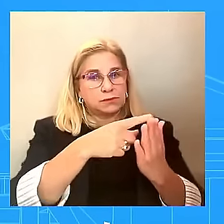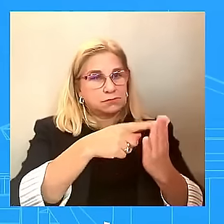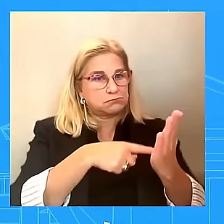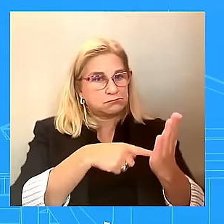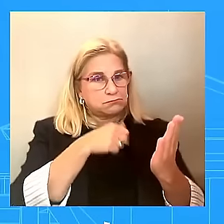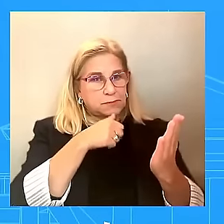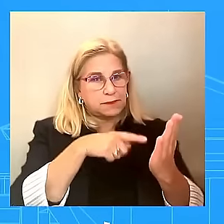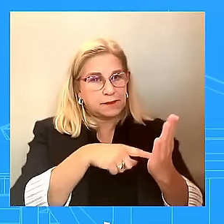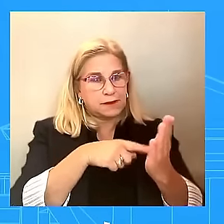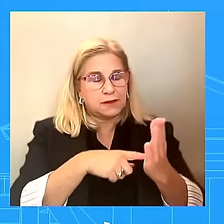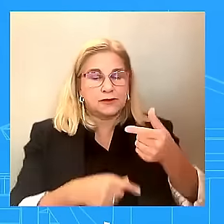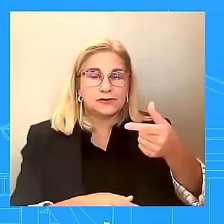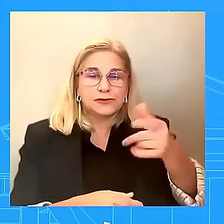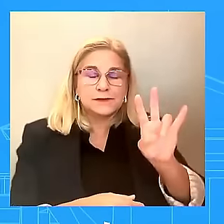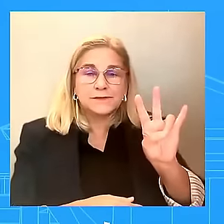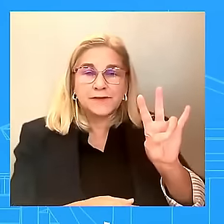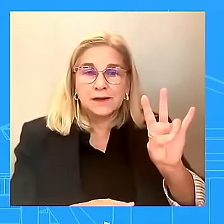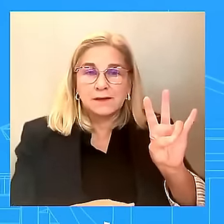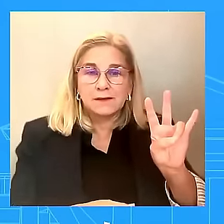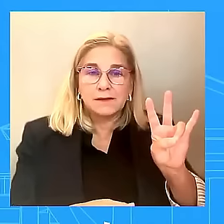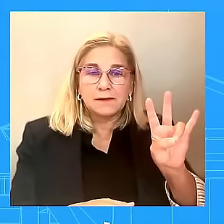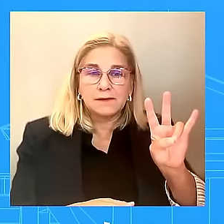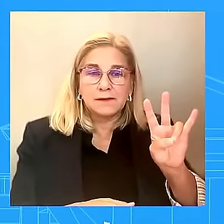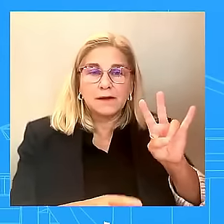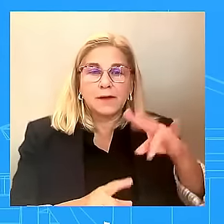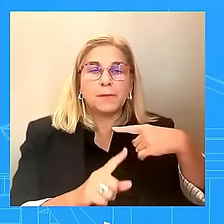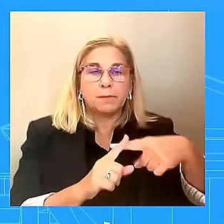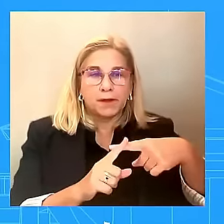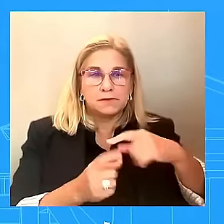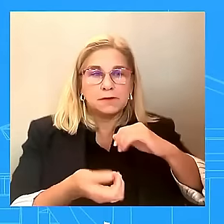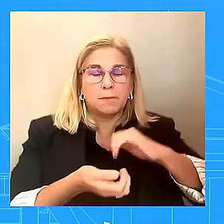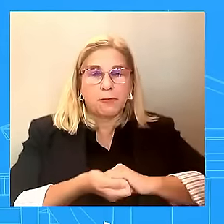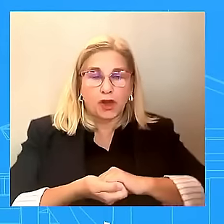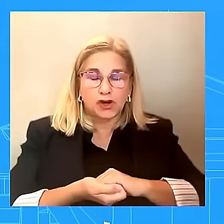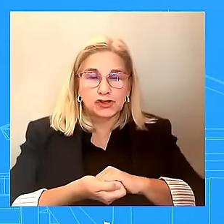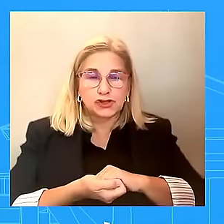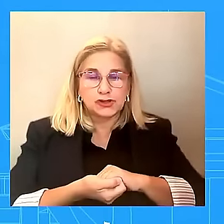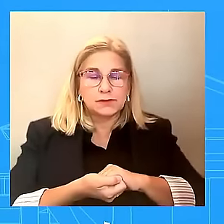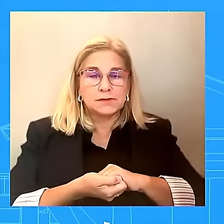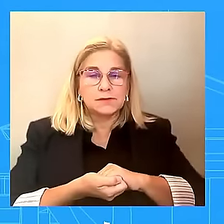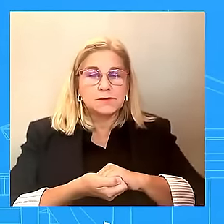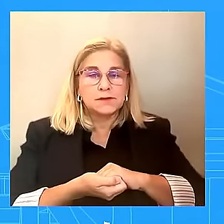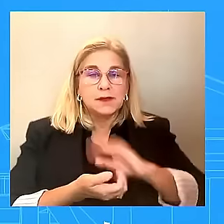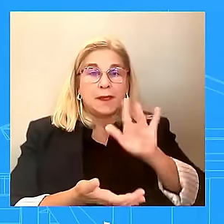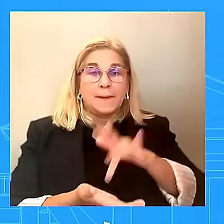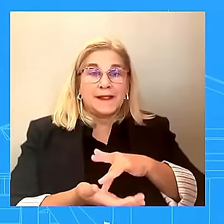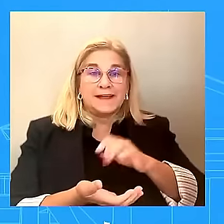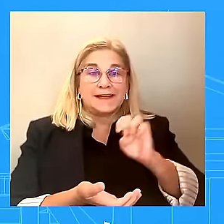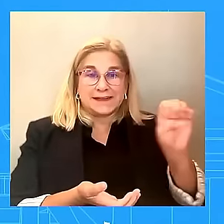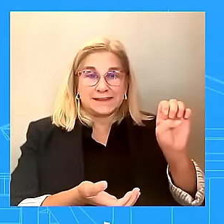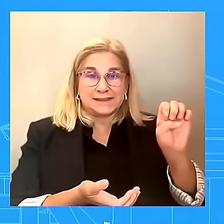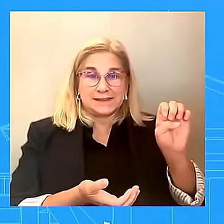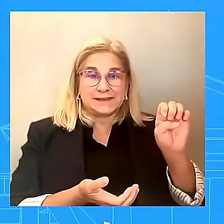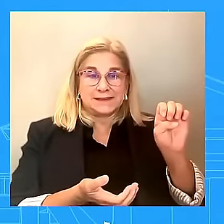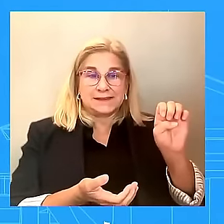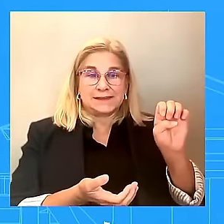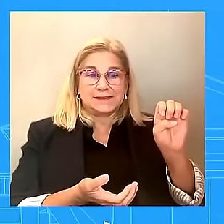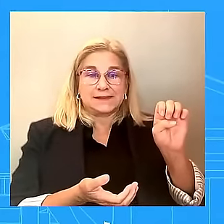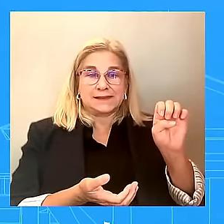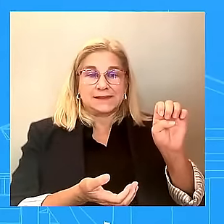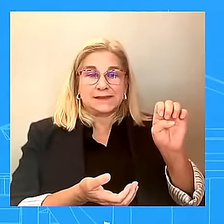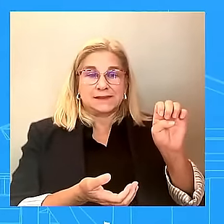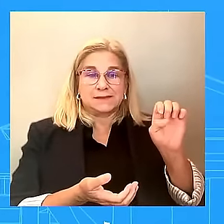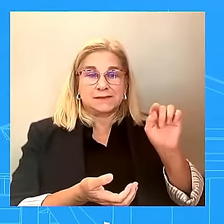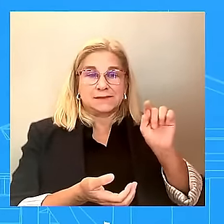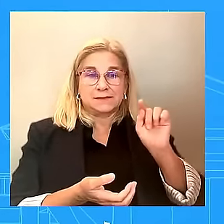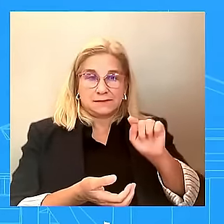partners that put forward this joint statement last night. So why do you have any reason to believe that they're going to